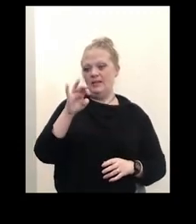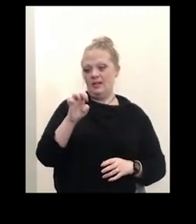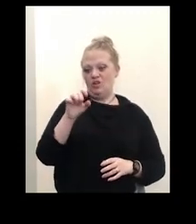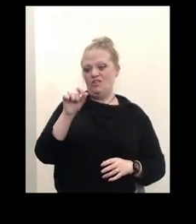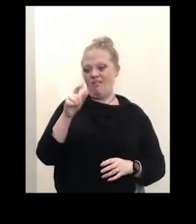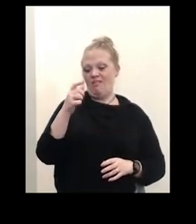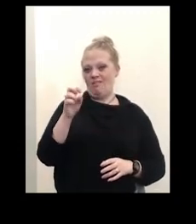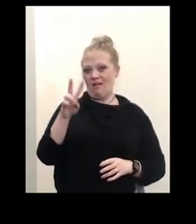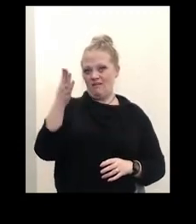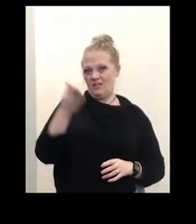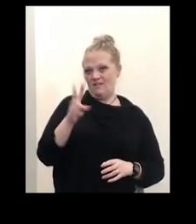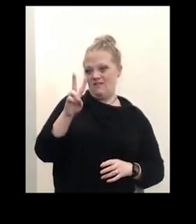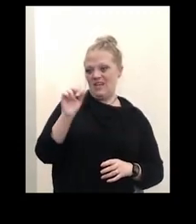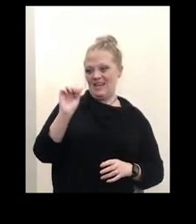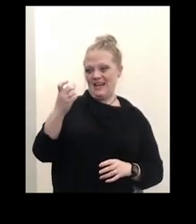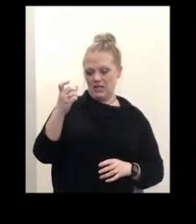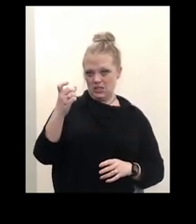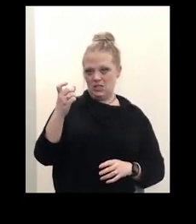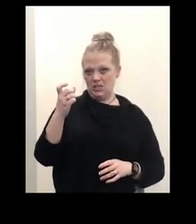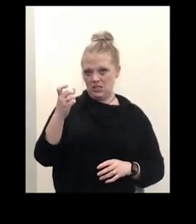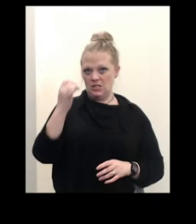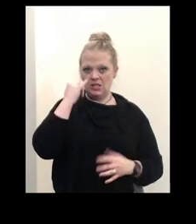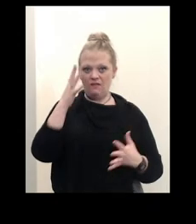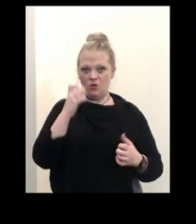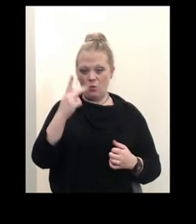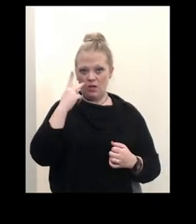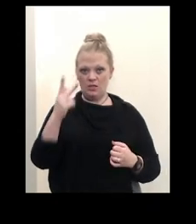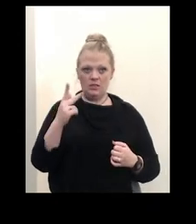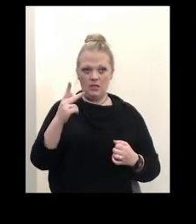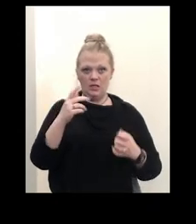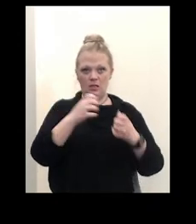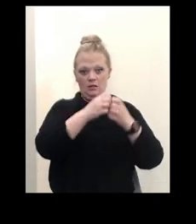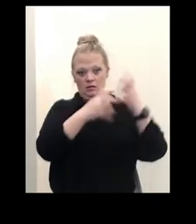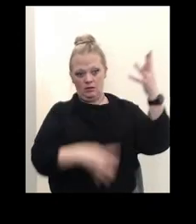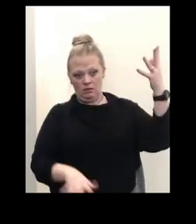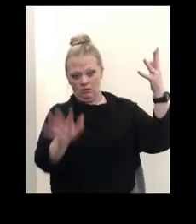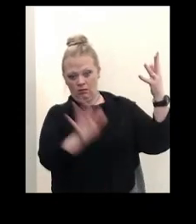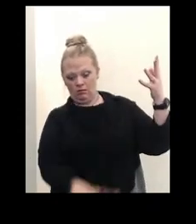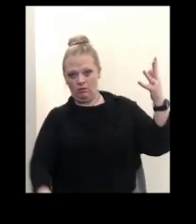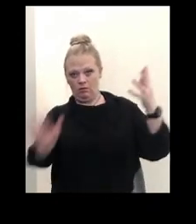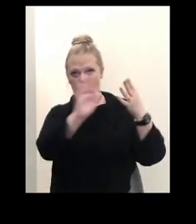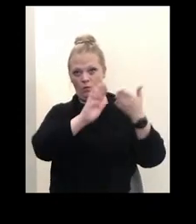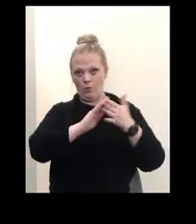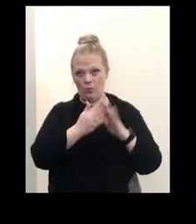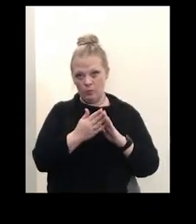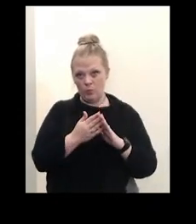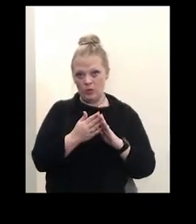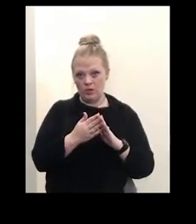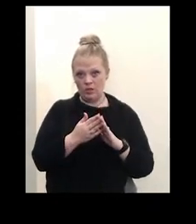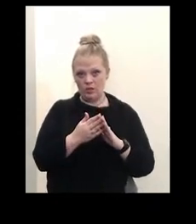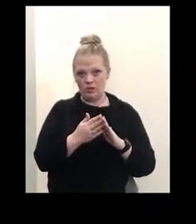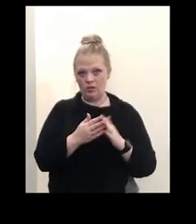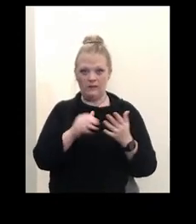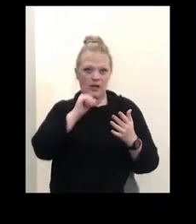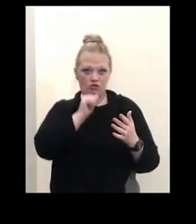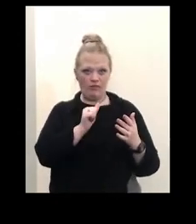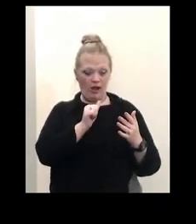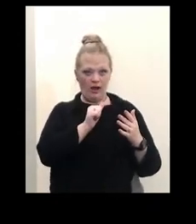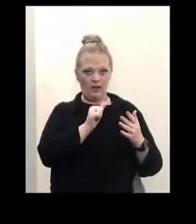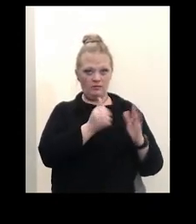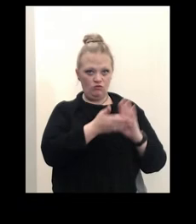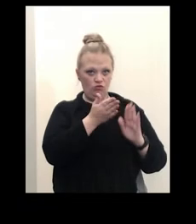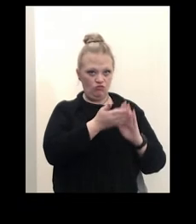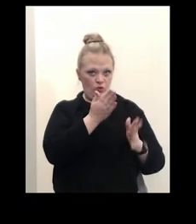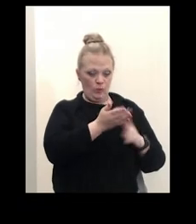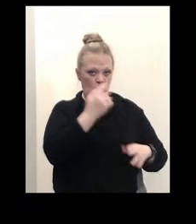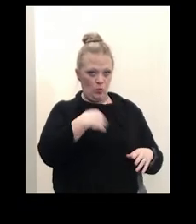vax if you want to see where all the sites are in the community uh you that even are not ours you can go to the